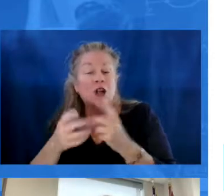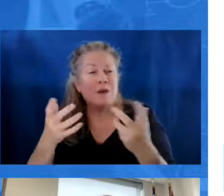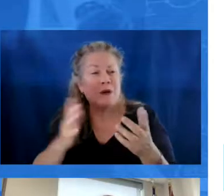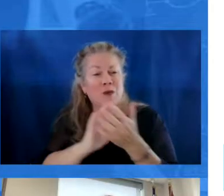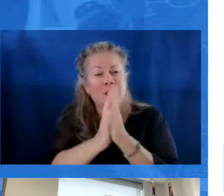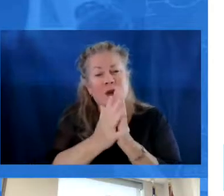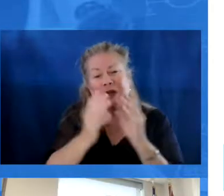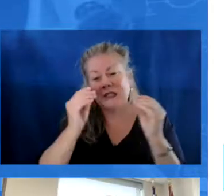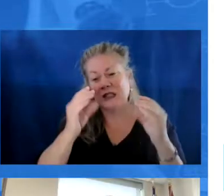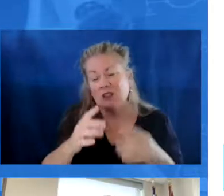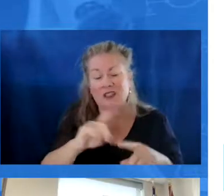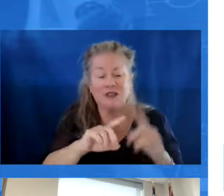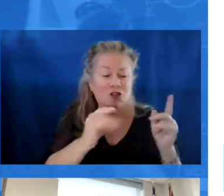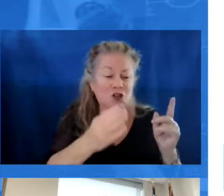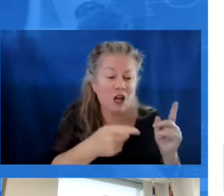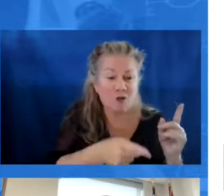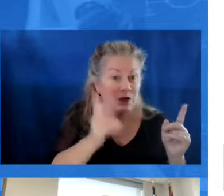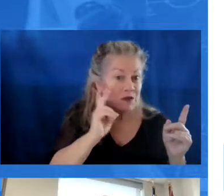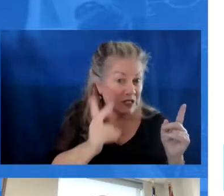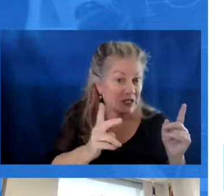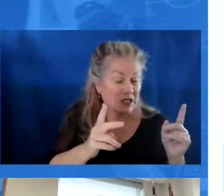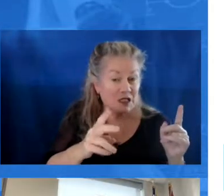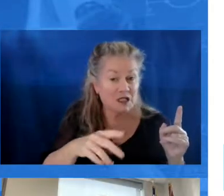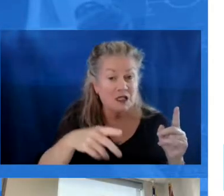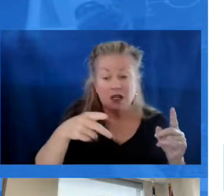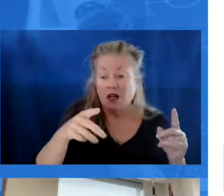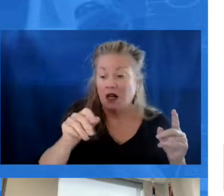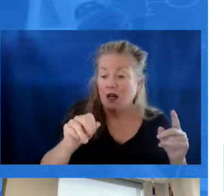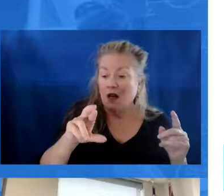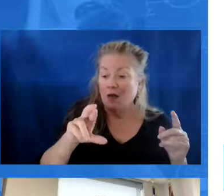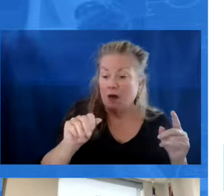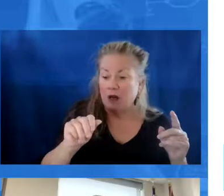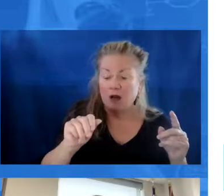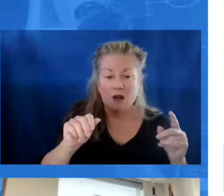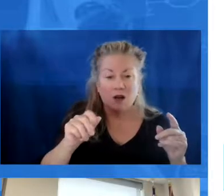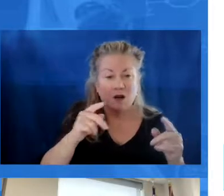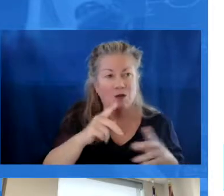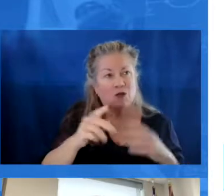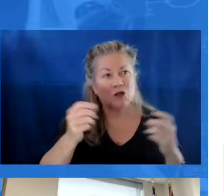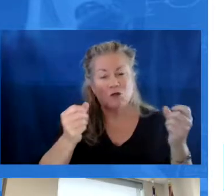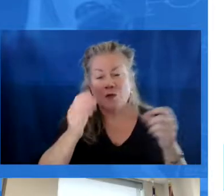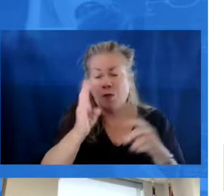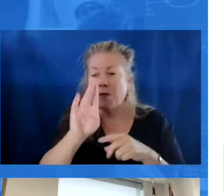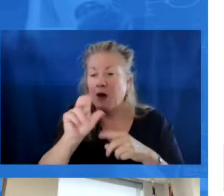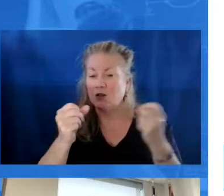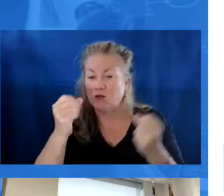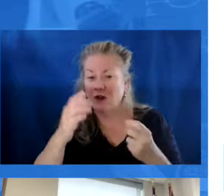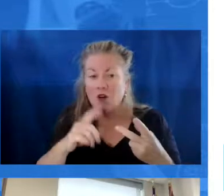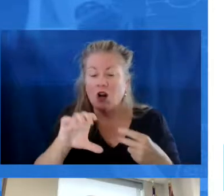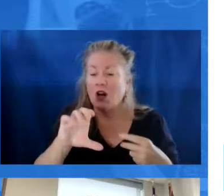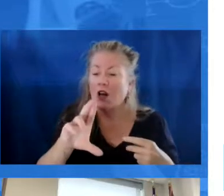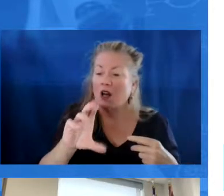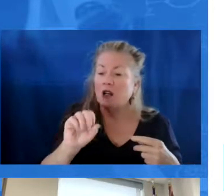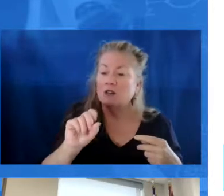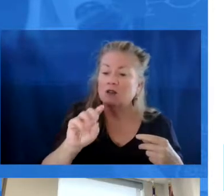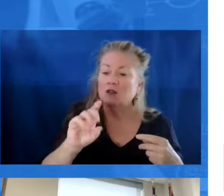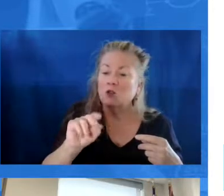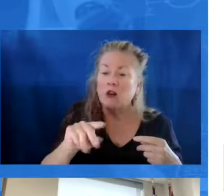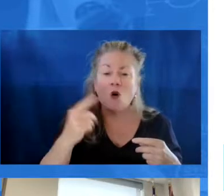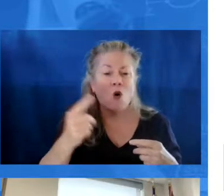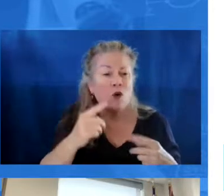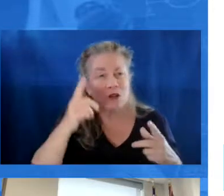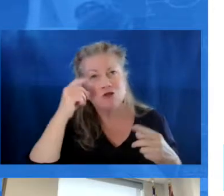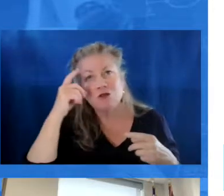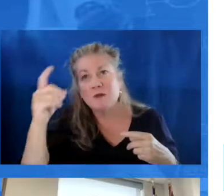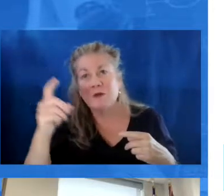folks who want to become teachers, maybe they're in a different job. We've seen actually our paraprofessionals, bus drivers, custodians, people who have